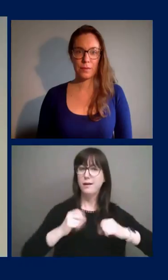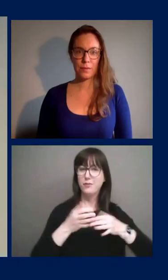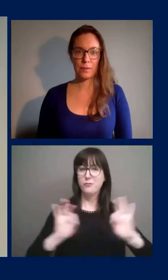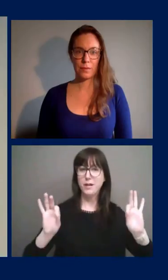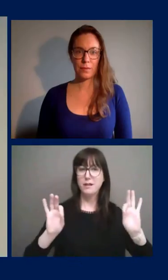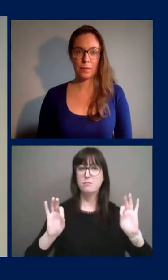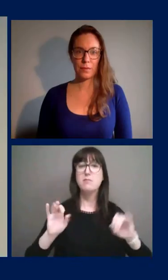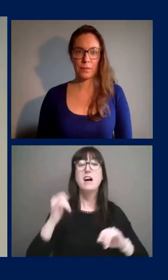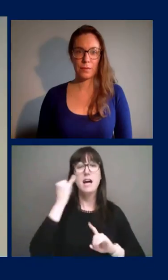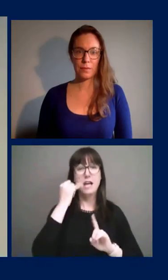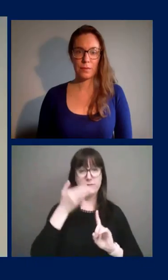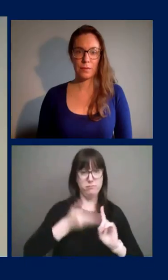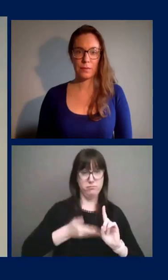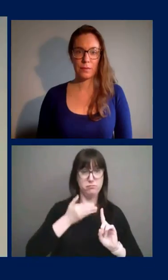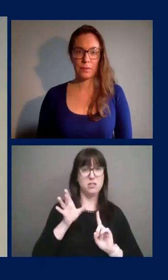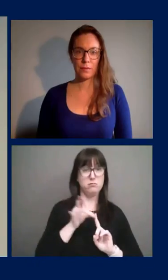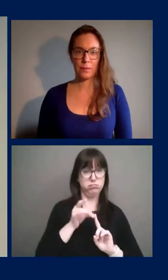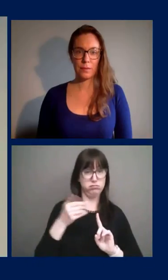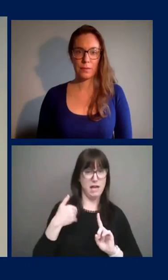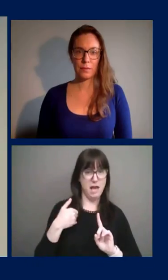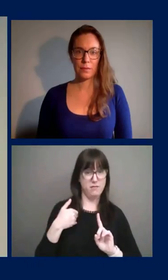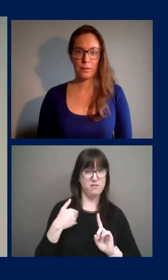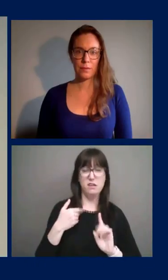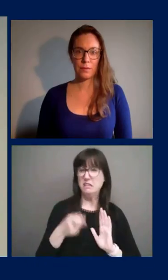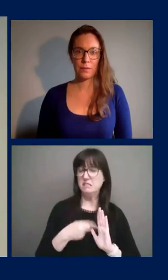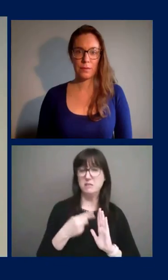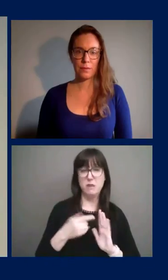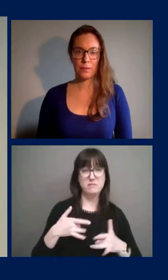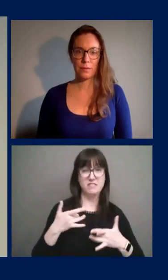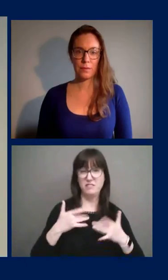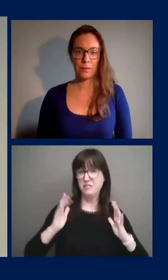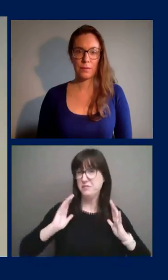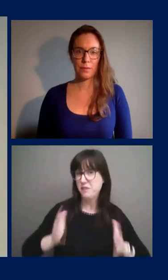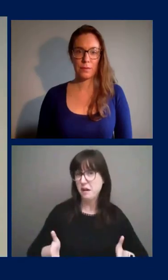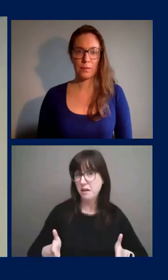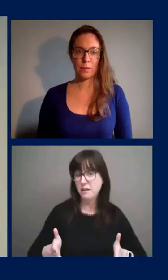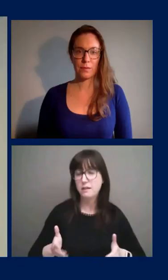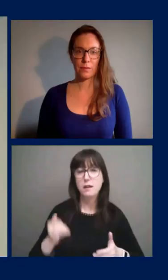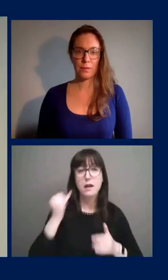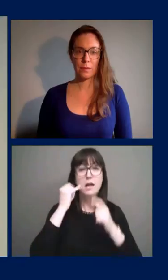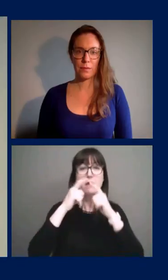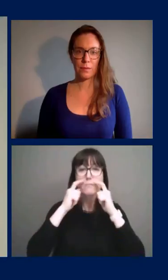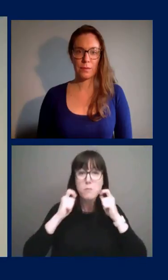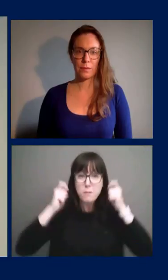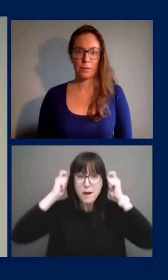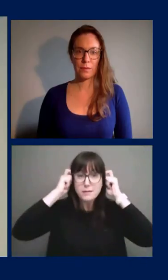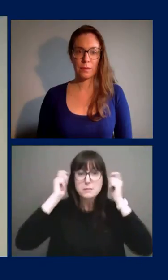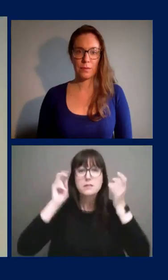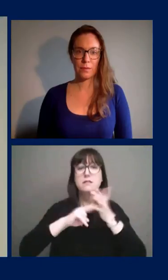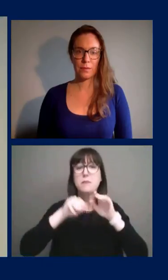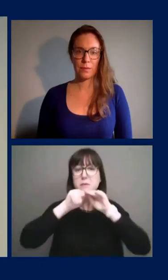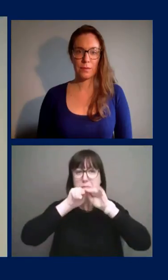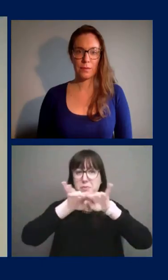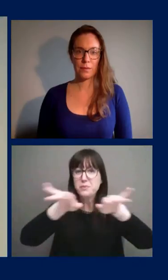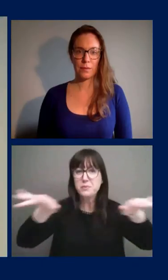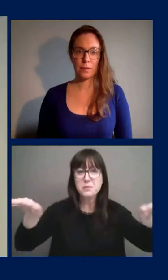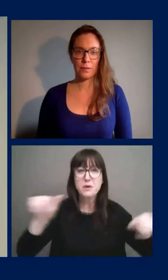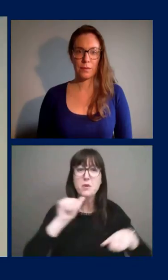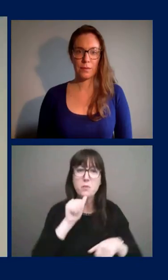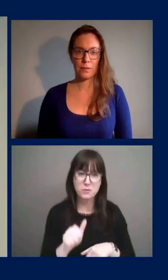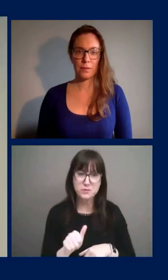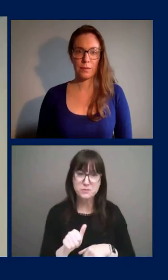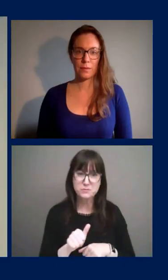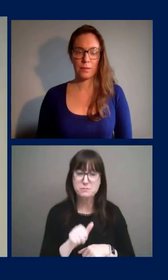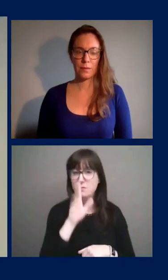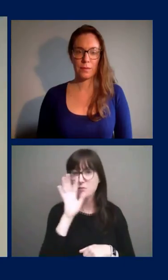infected with COVID-19 are asymptomatic, and wearing a mask limits their ability to infect others. When more people